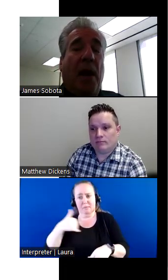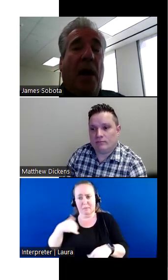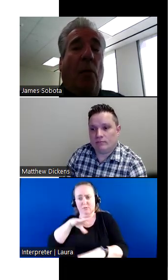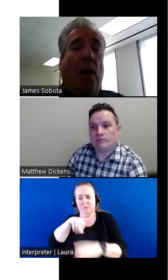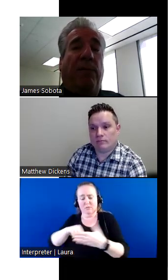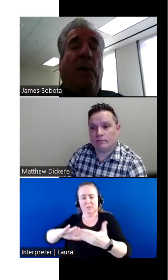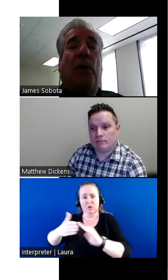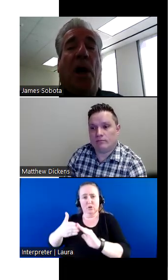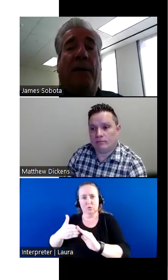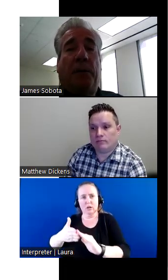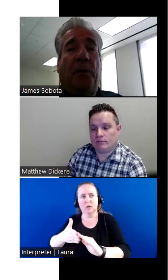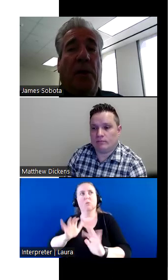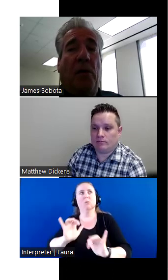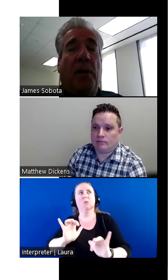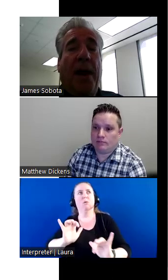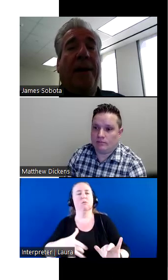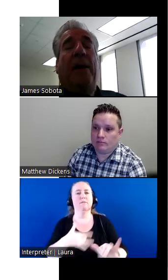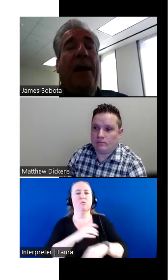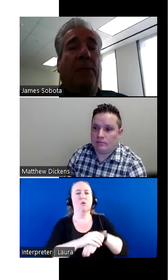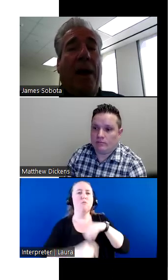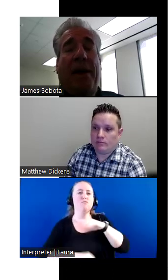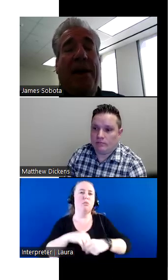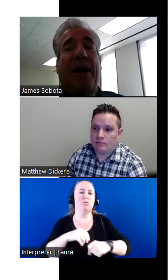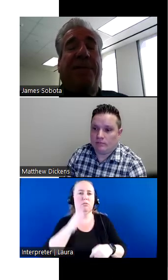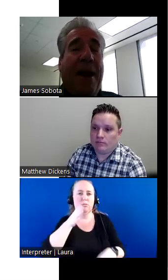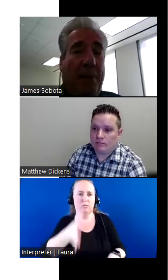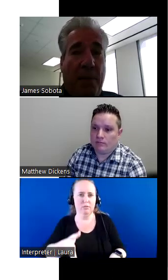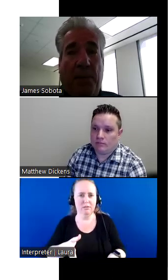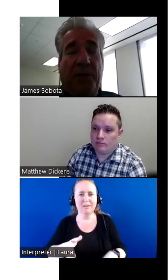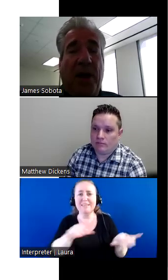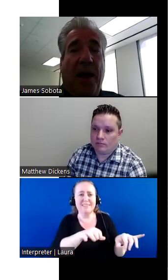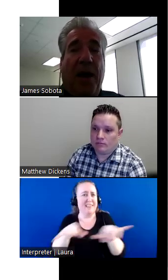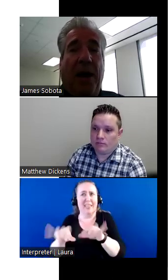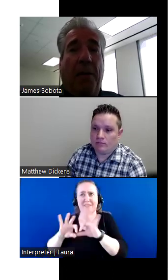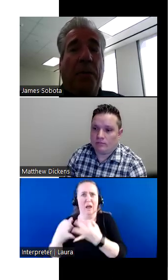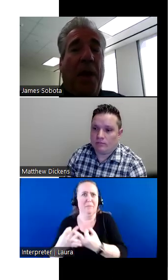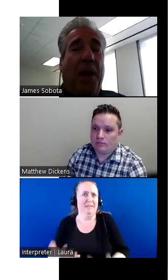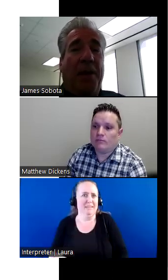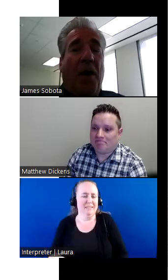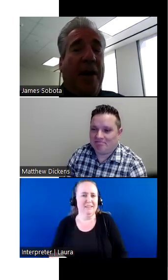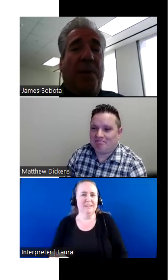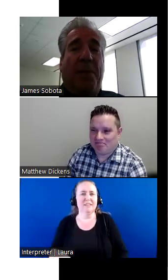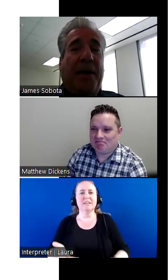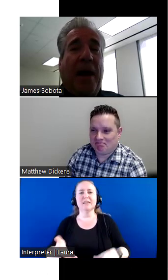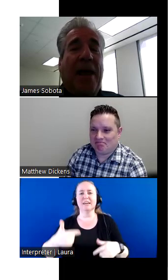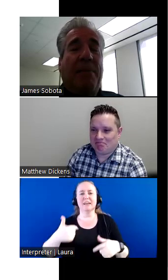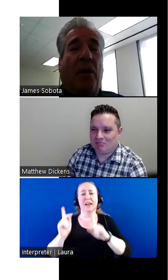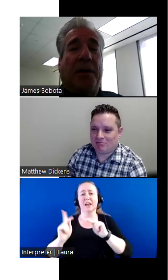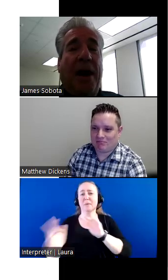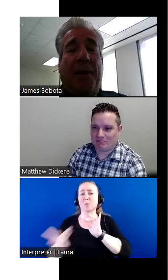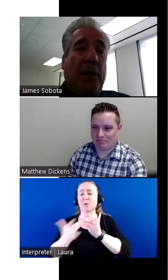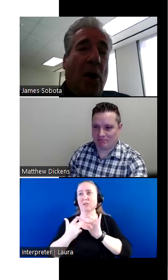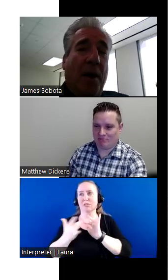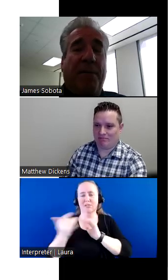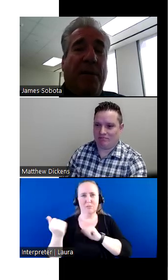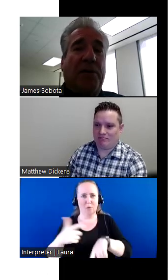will feel comfortable with you. And I mean, it's like family members. I get people that contact me